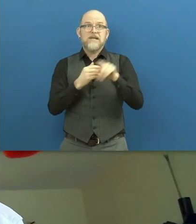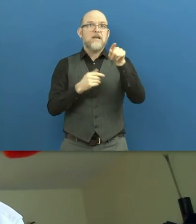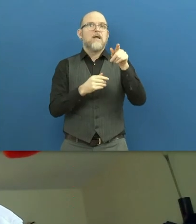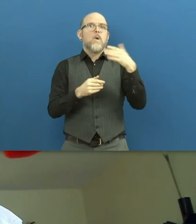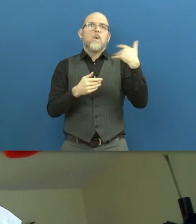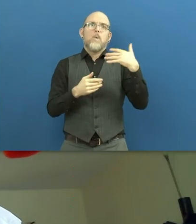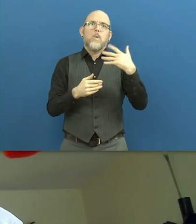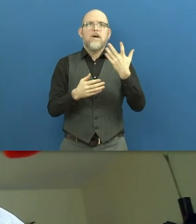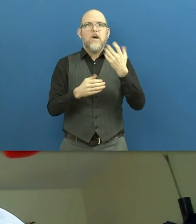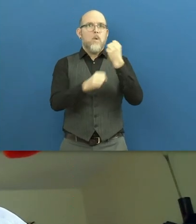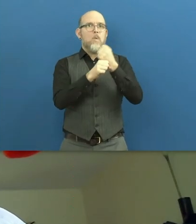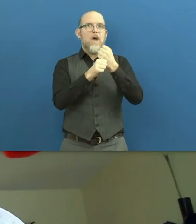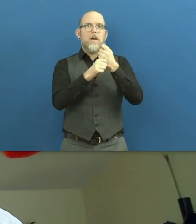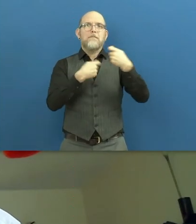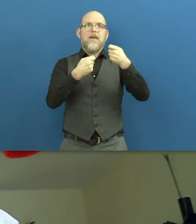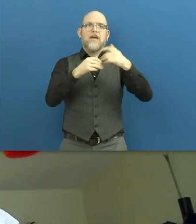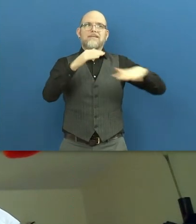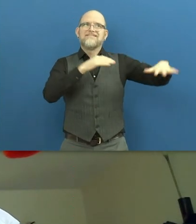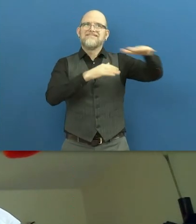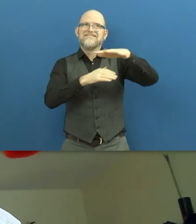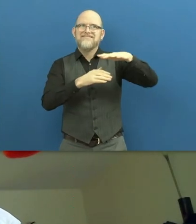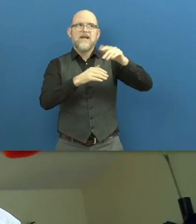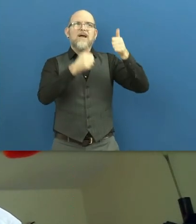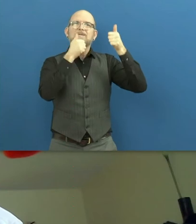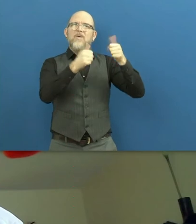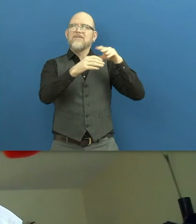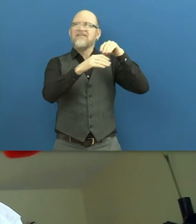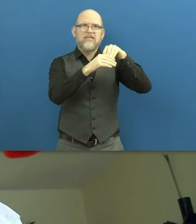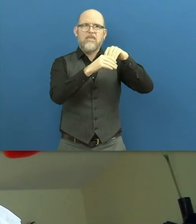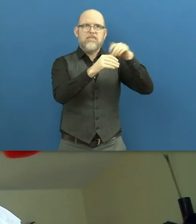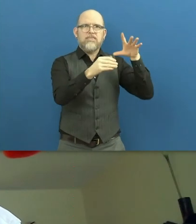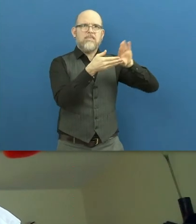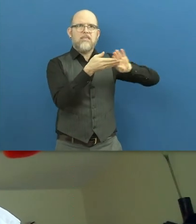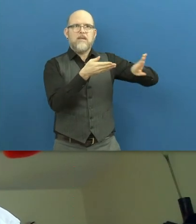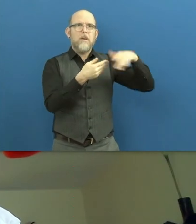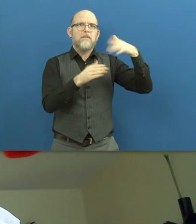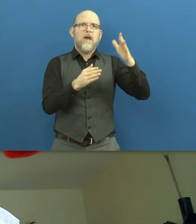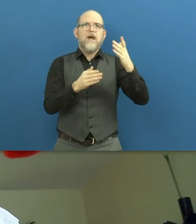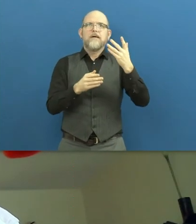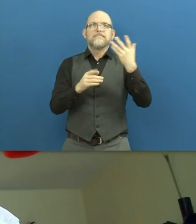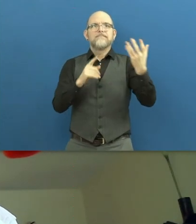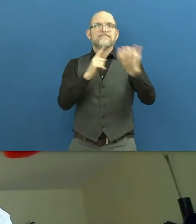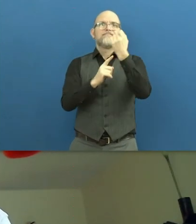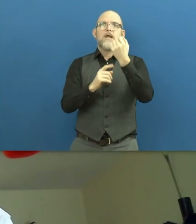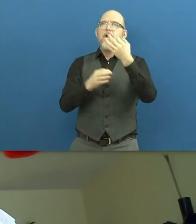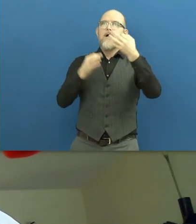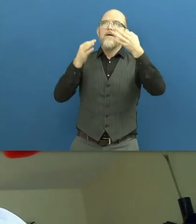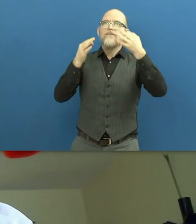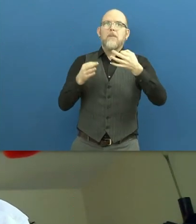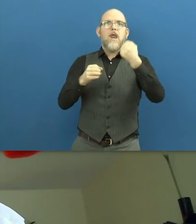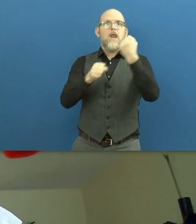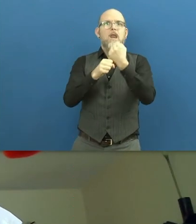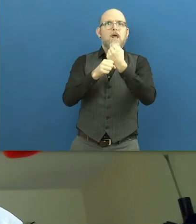face significant exclusion from the formal label market and are more likely to be in the informal sector.